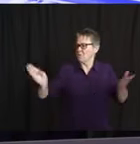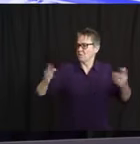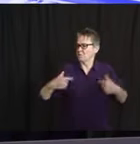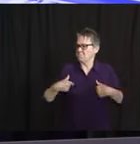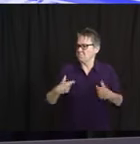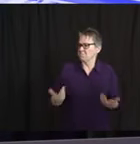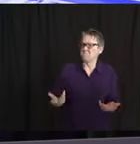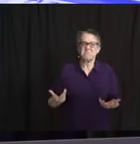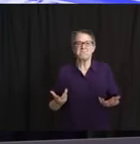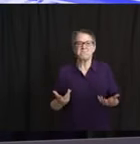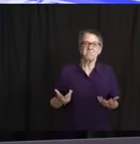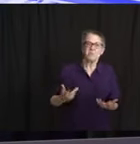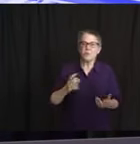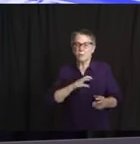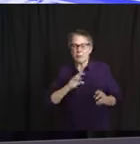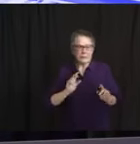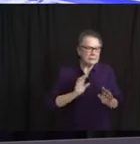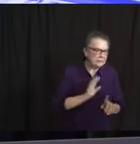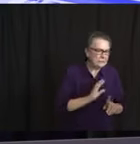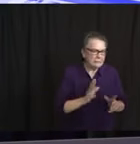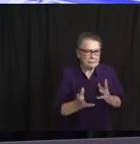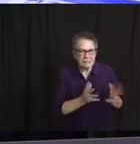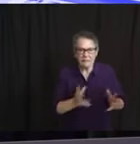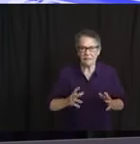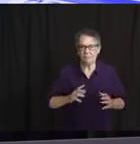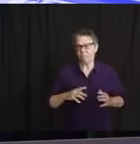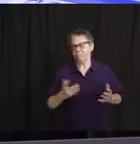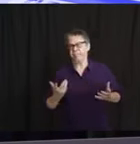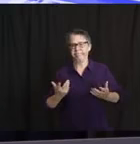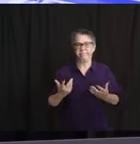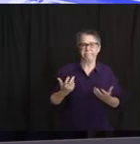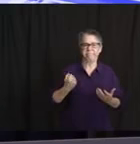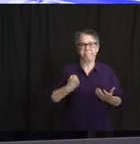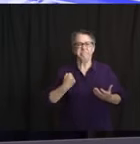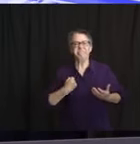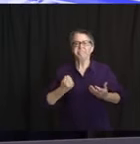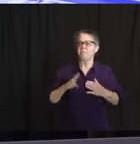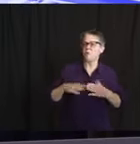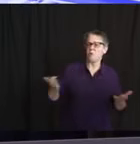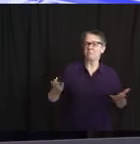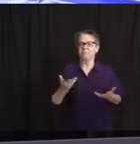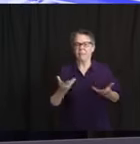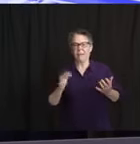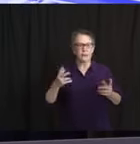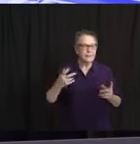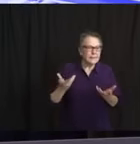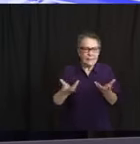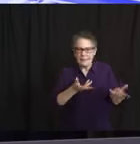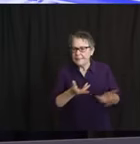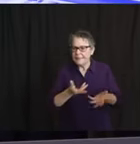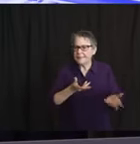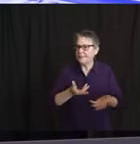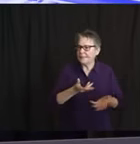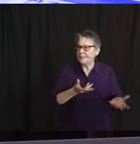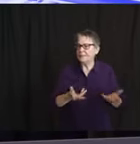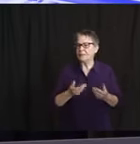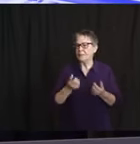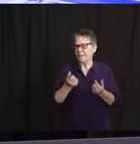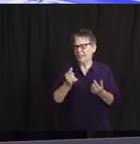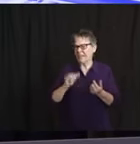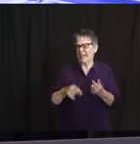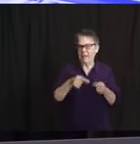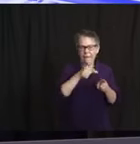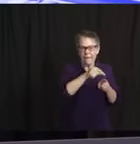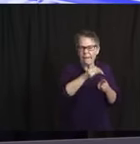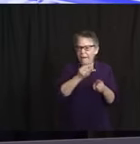Service, ATF, Postal Inspection, Homeland Security, INVEST, Customs and Border Patrol, really